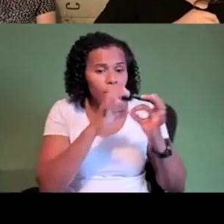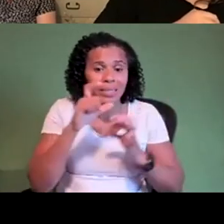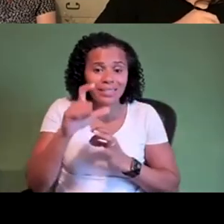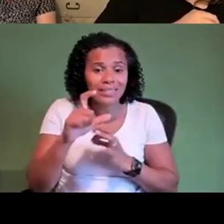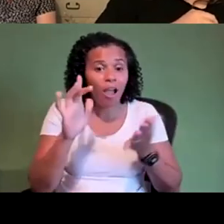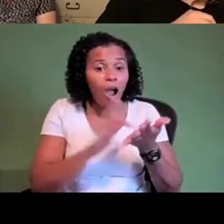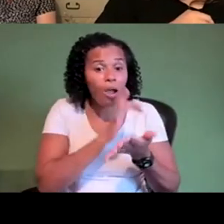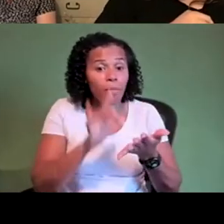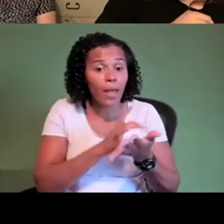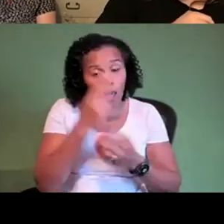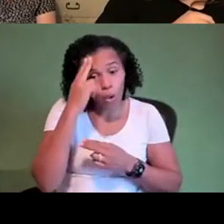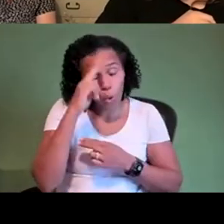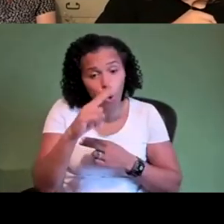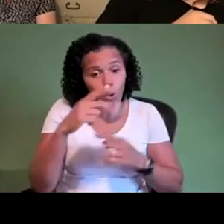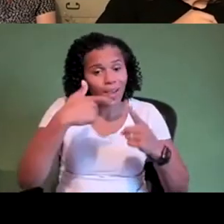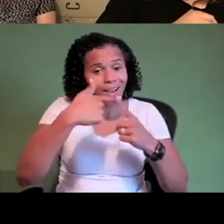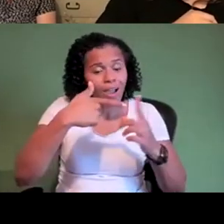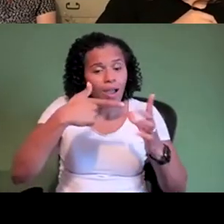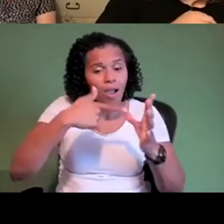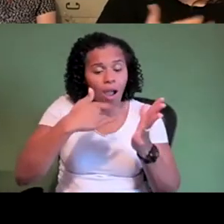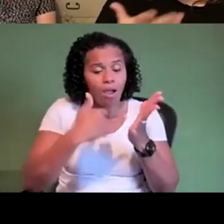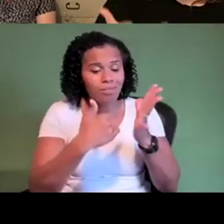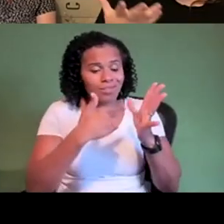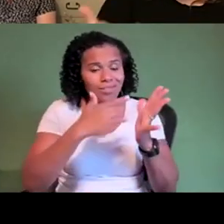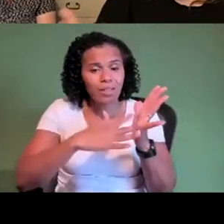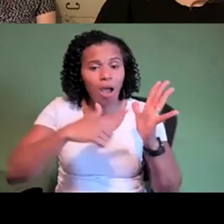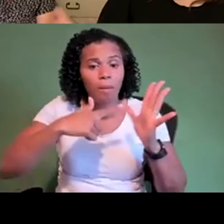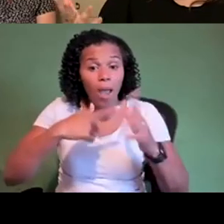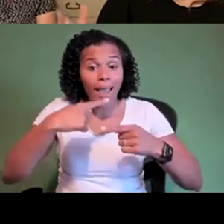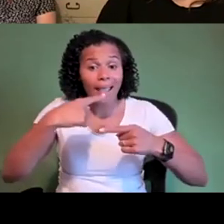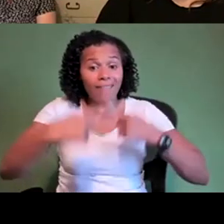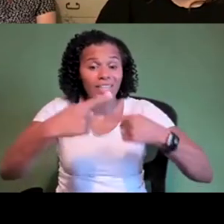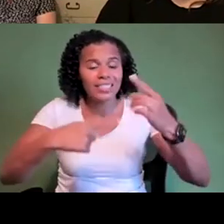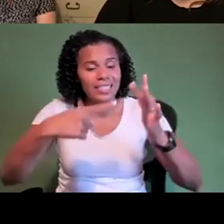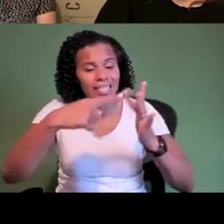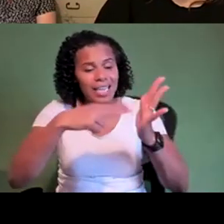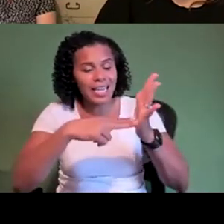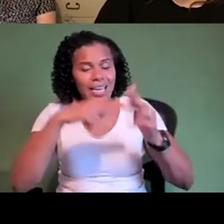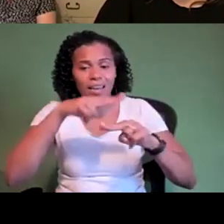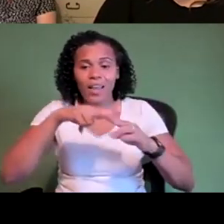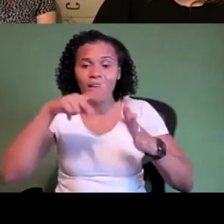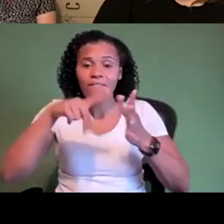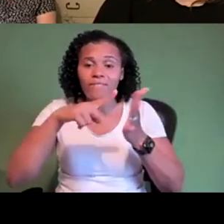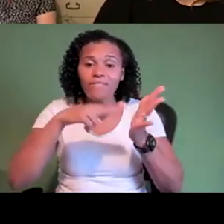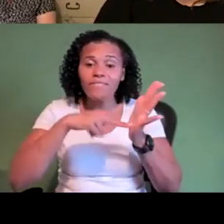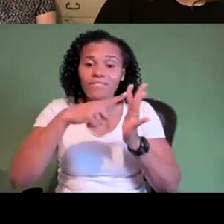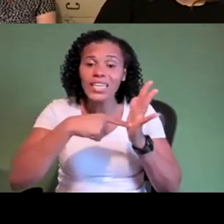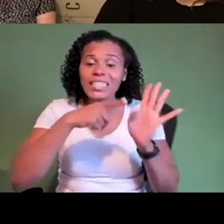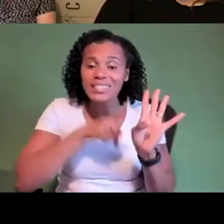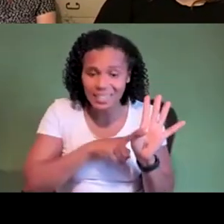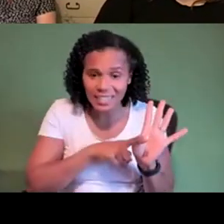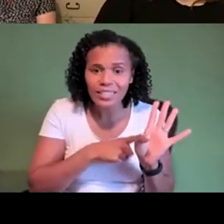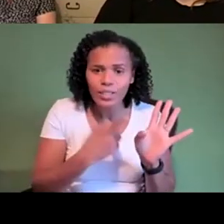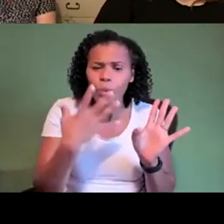called kusama infinity and it has all of those themes about recognizing